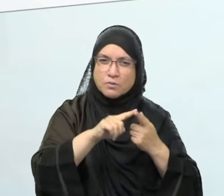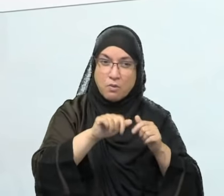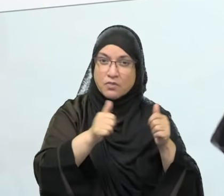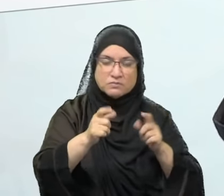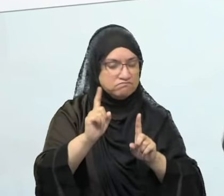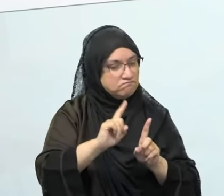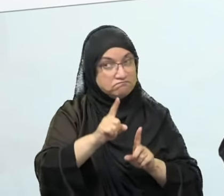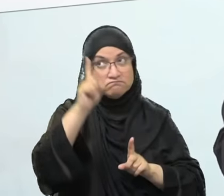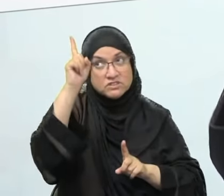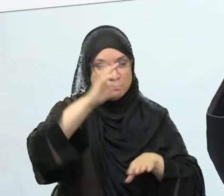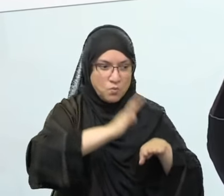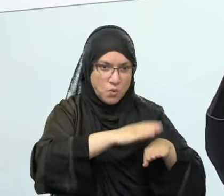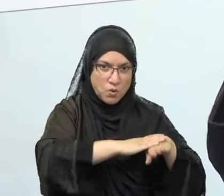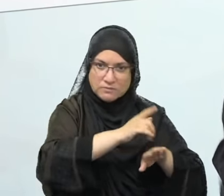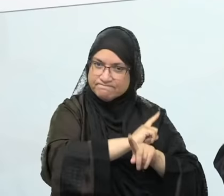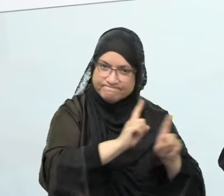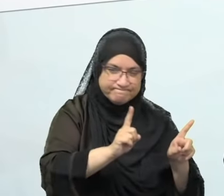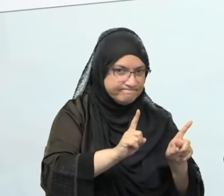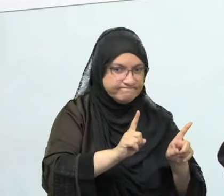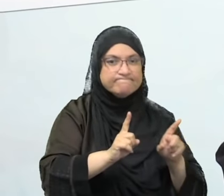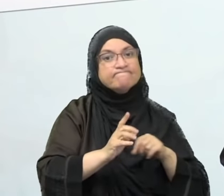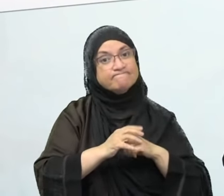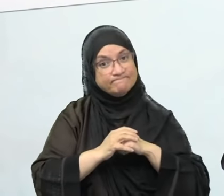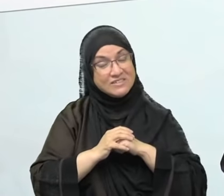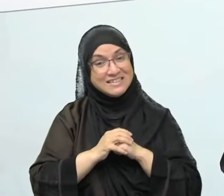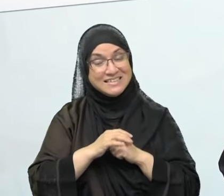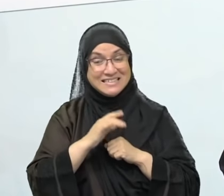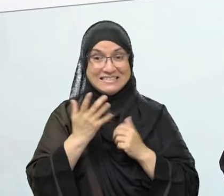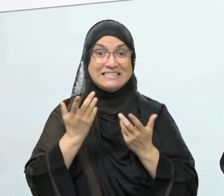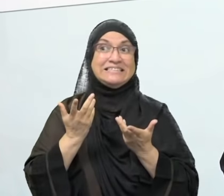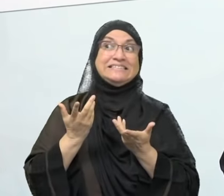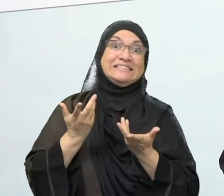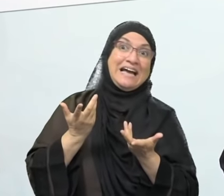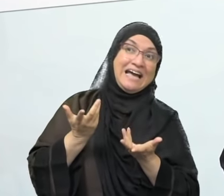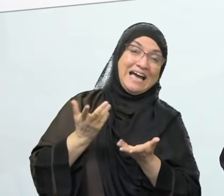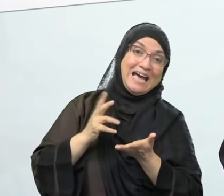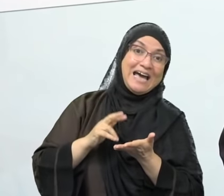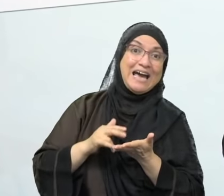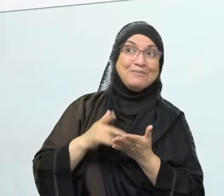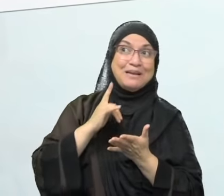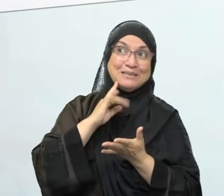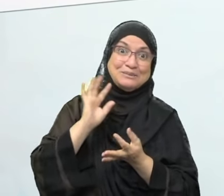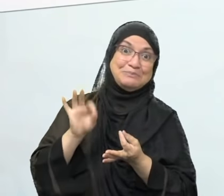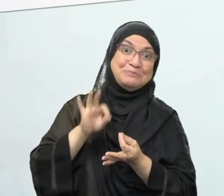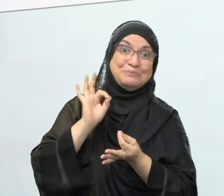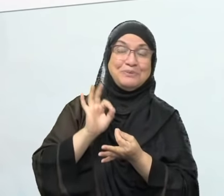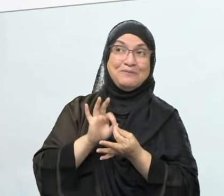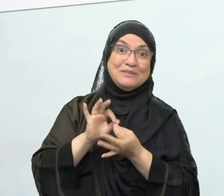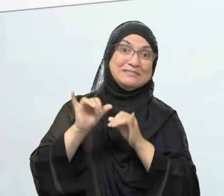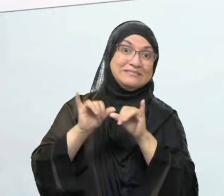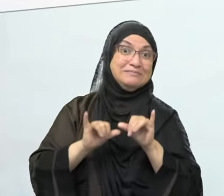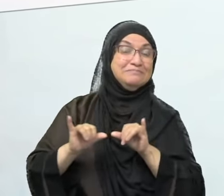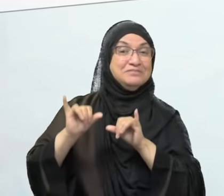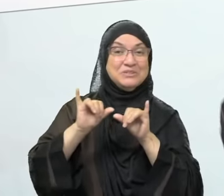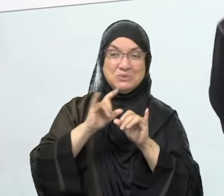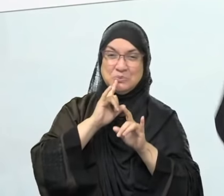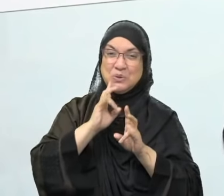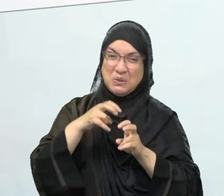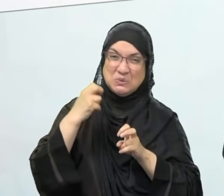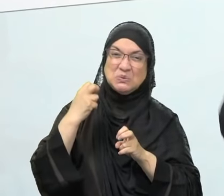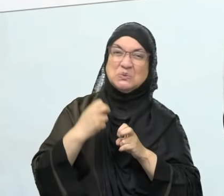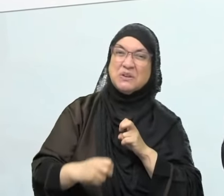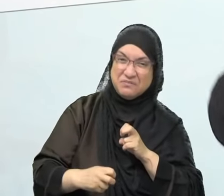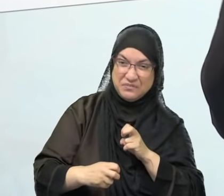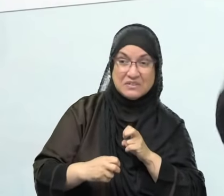that's hard. That's okay. Perfect standards are meant to be hard. It's meant to be hard. There literally